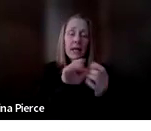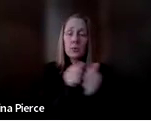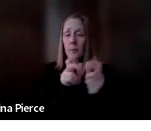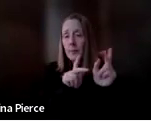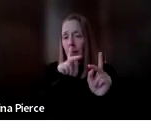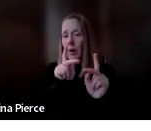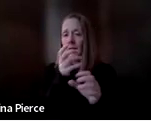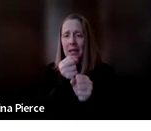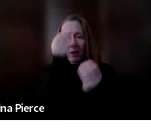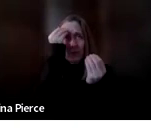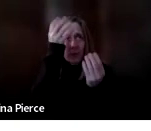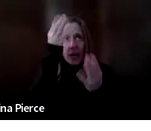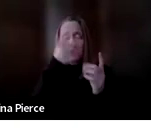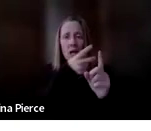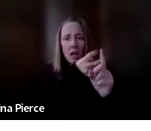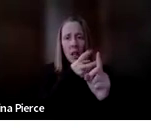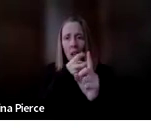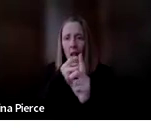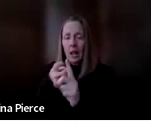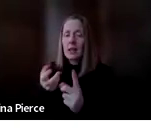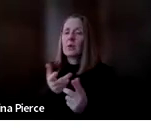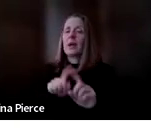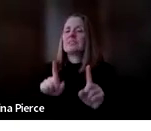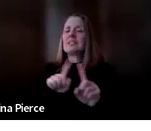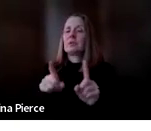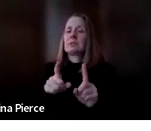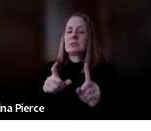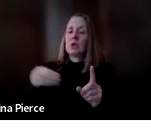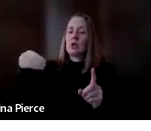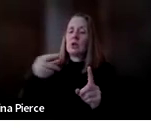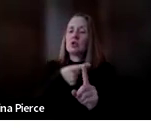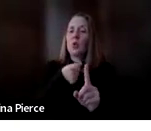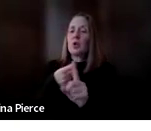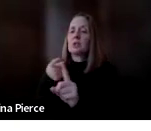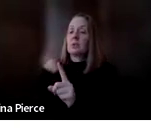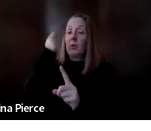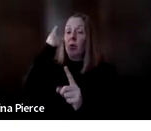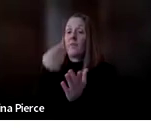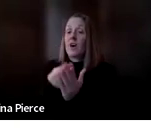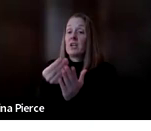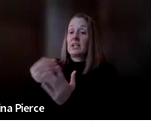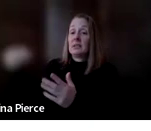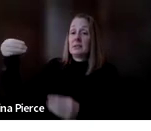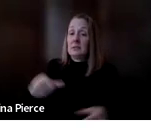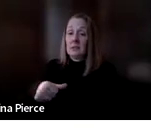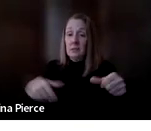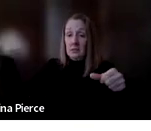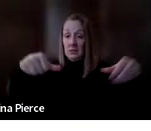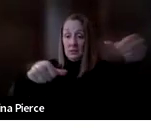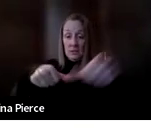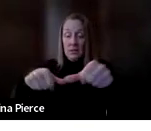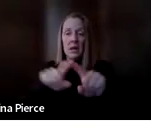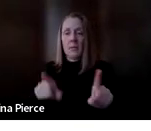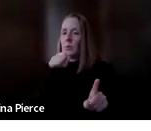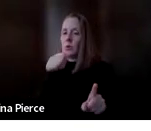that we have different sources for funding. That's how we are able to provide all of that information, but we do not charge anyone that attends